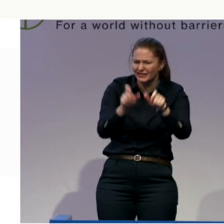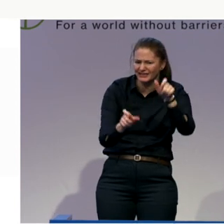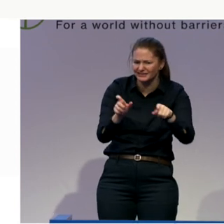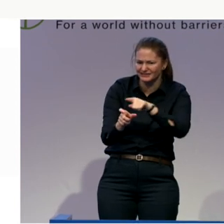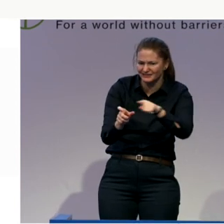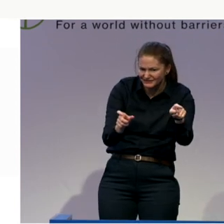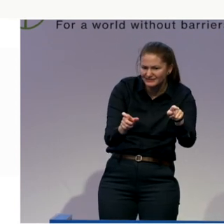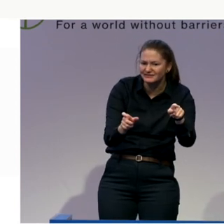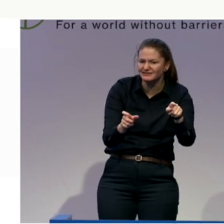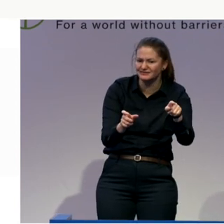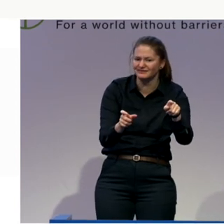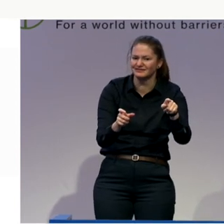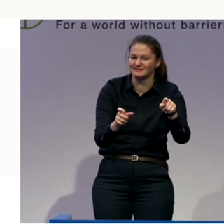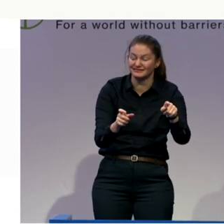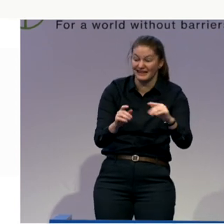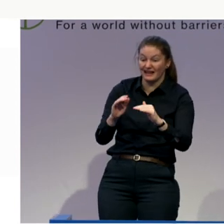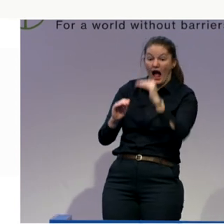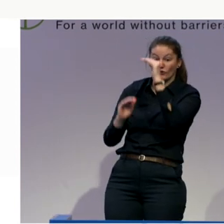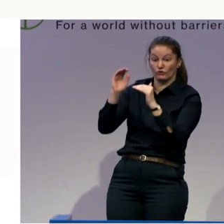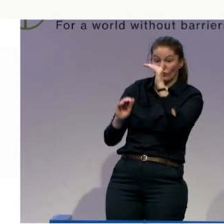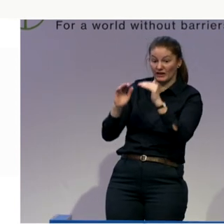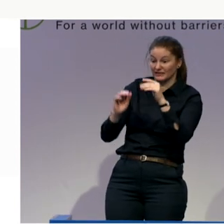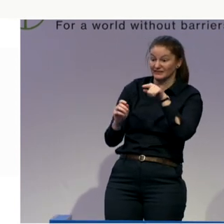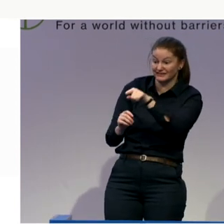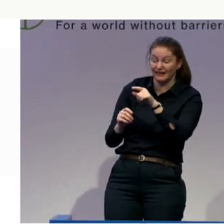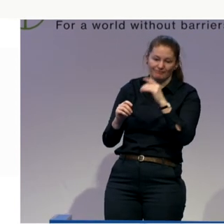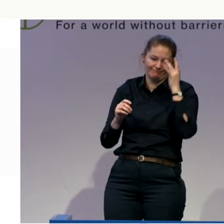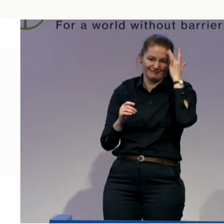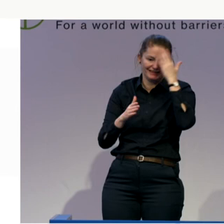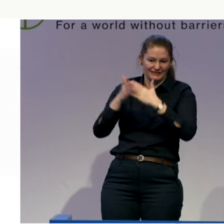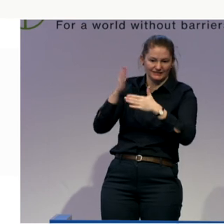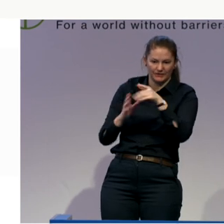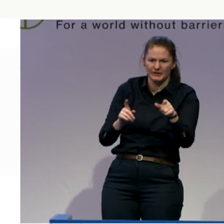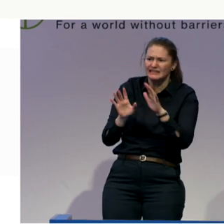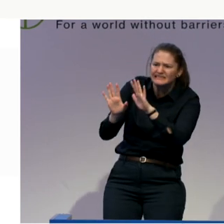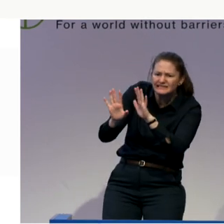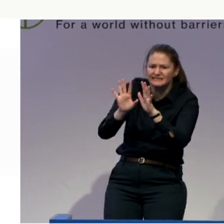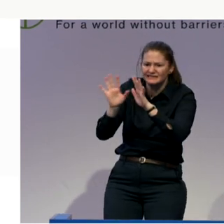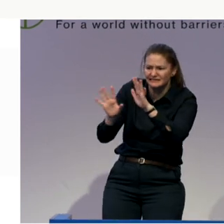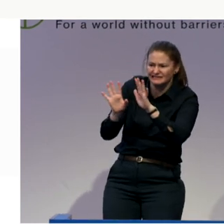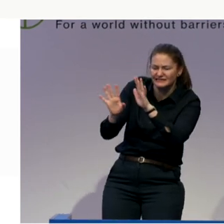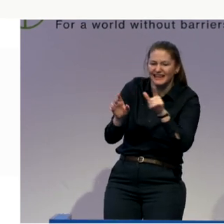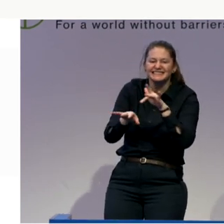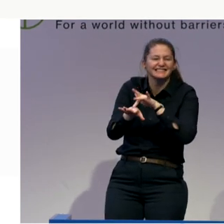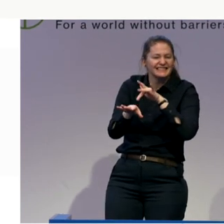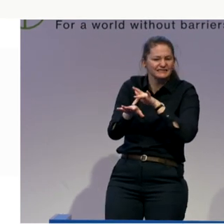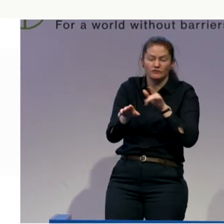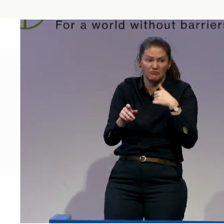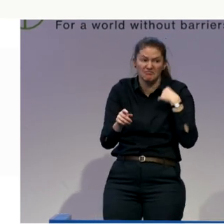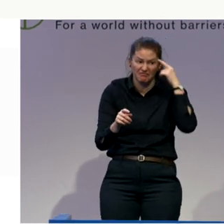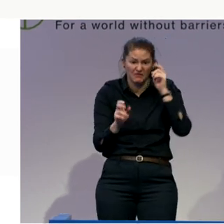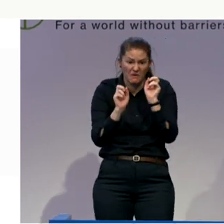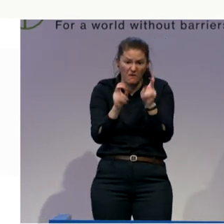intellectual disabilities are worried about them. And that is an emotion, fear. And they fear that